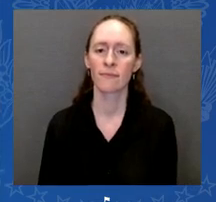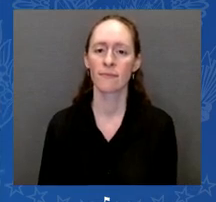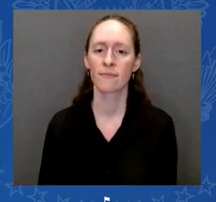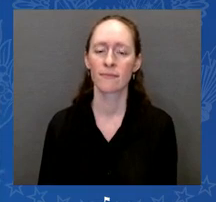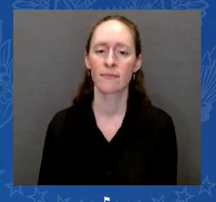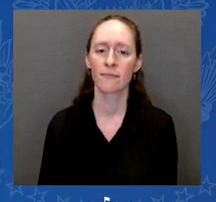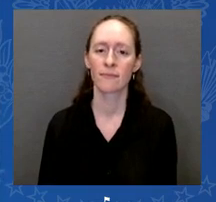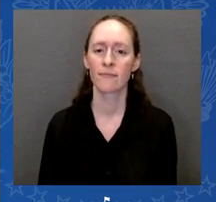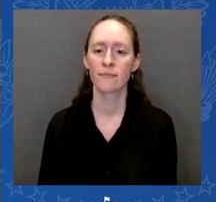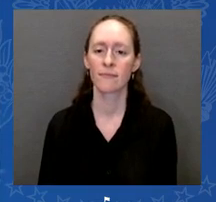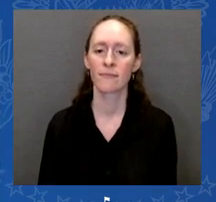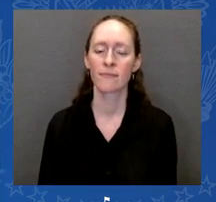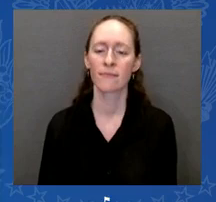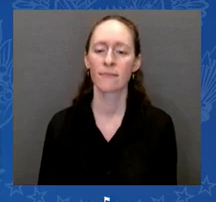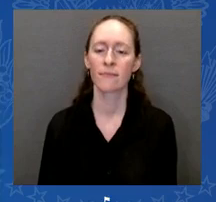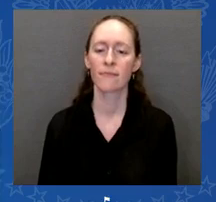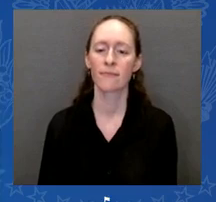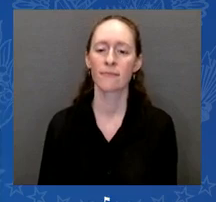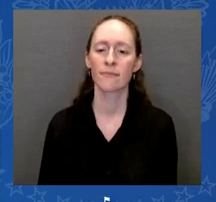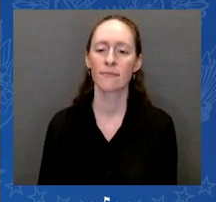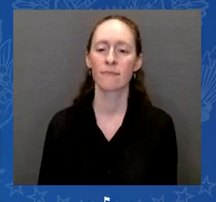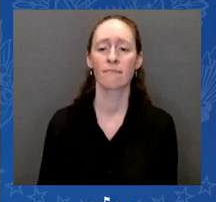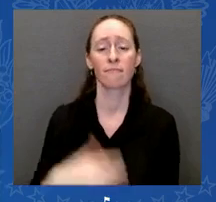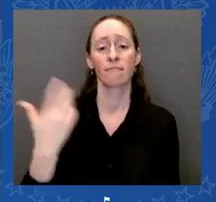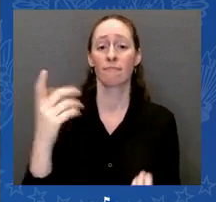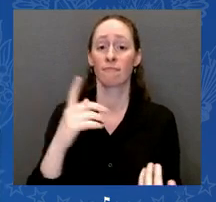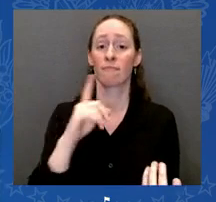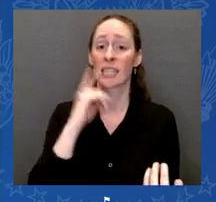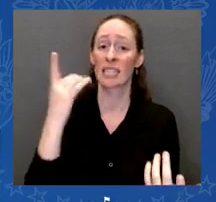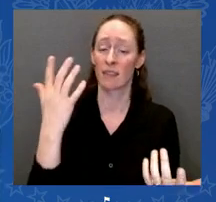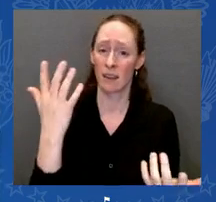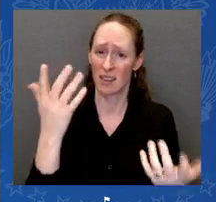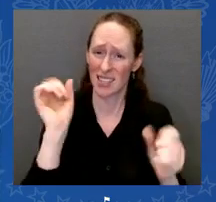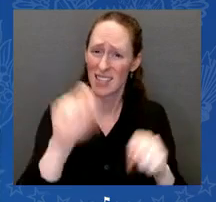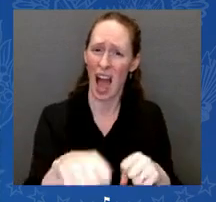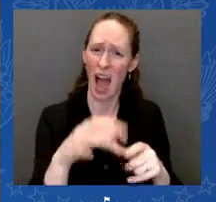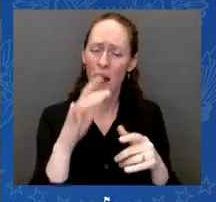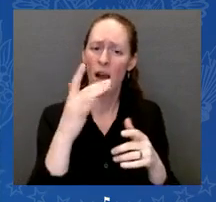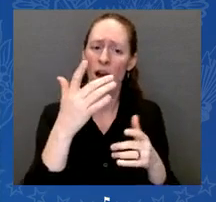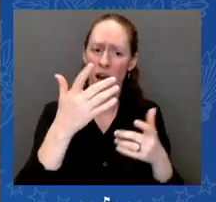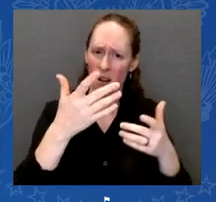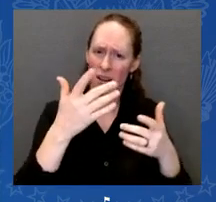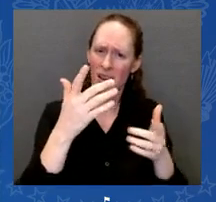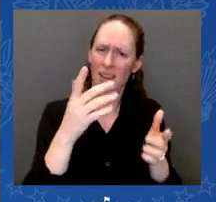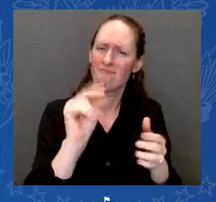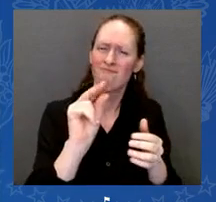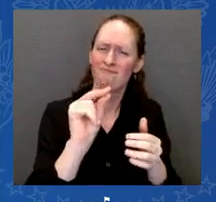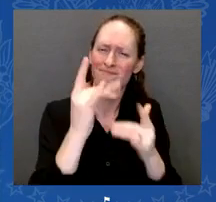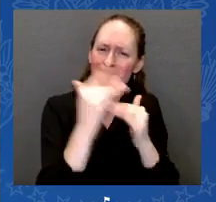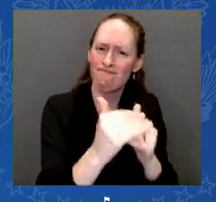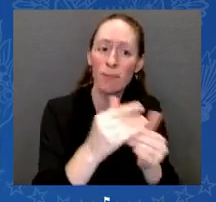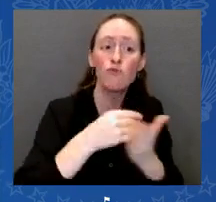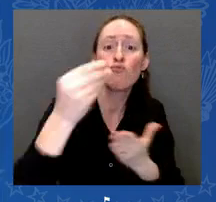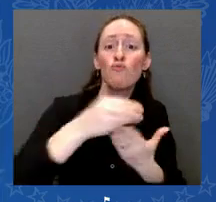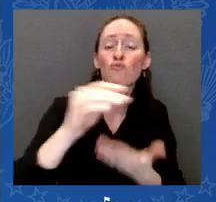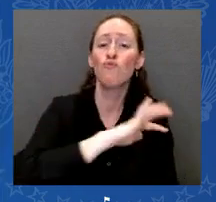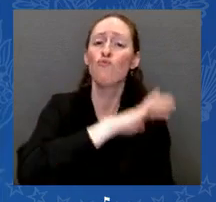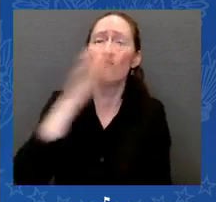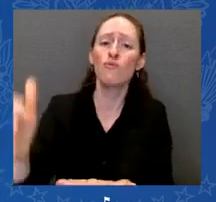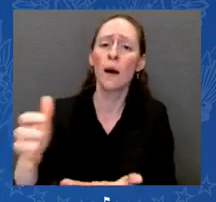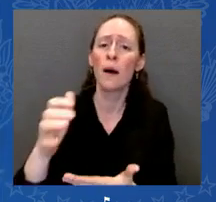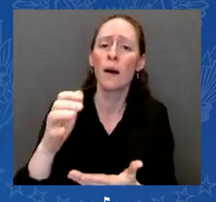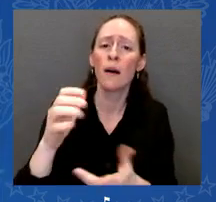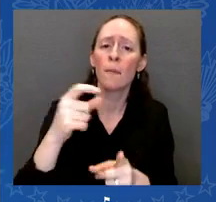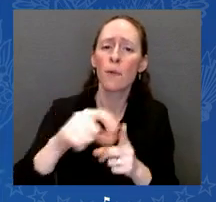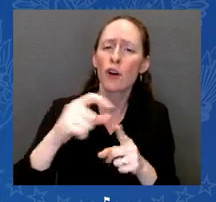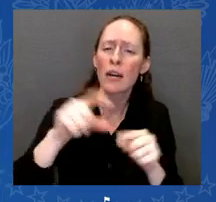that can be purchased and sold, the attempt to ban assault weapons. A whole range of things that